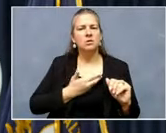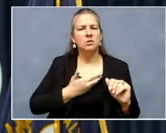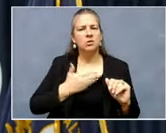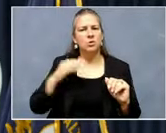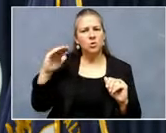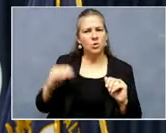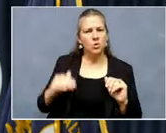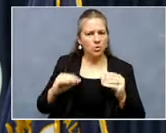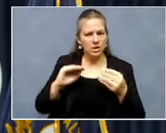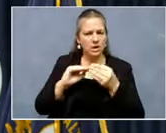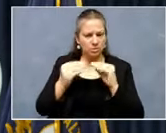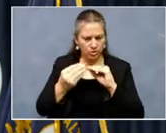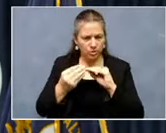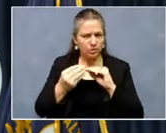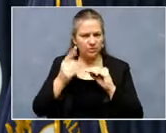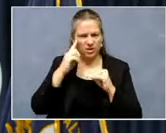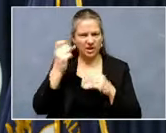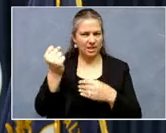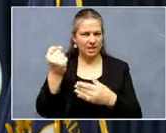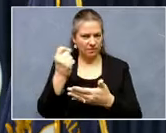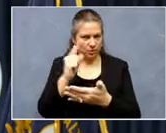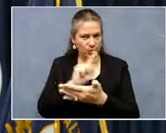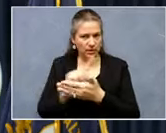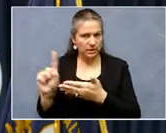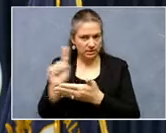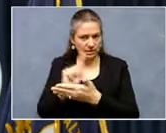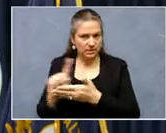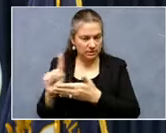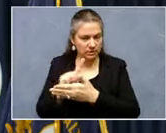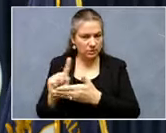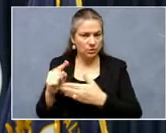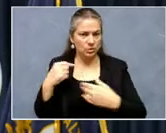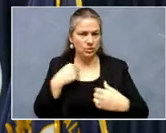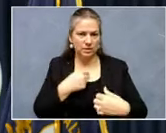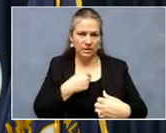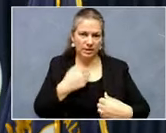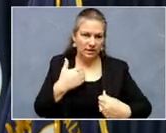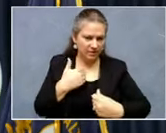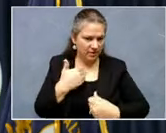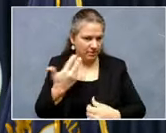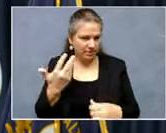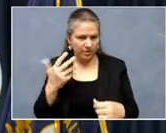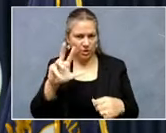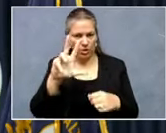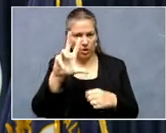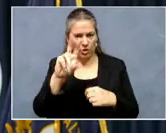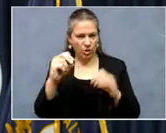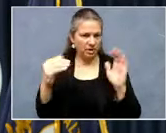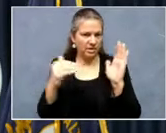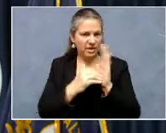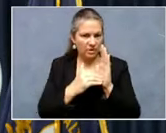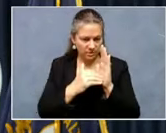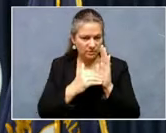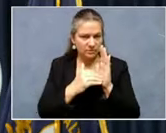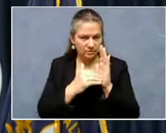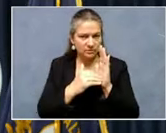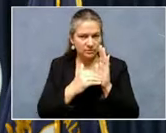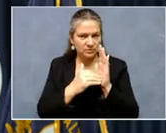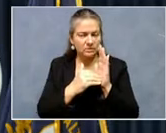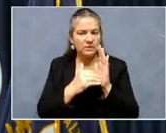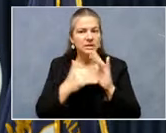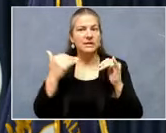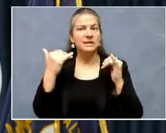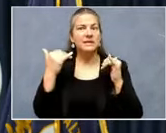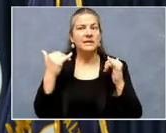weeks. We're down from 30,000 cases to about 9,700,